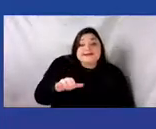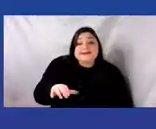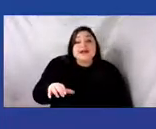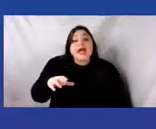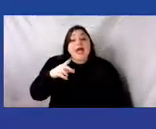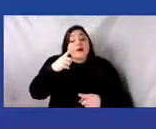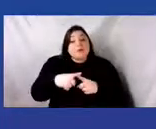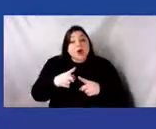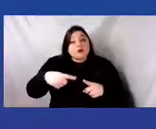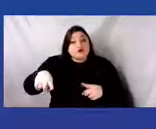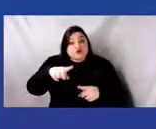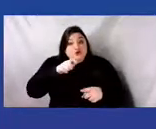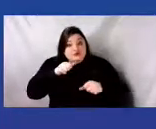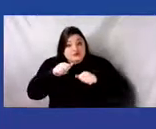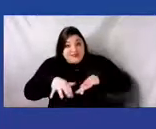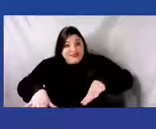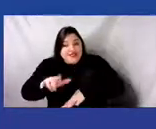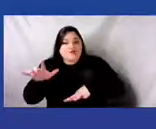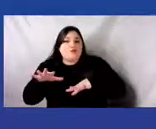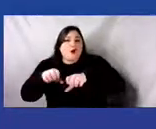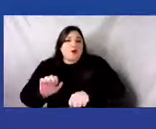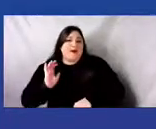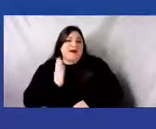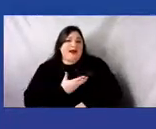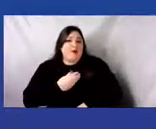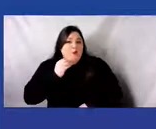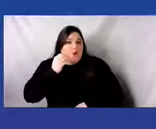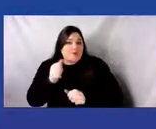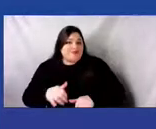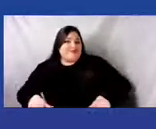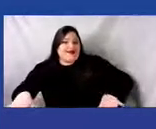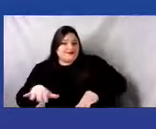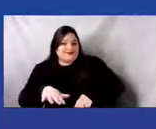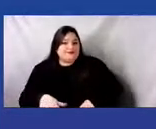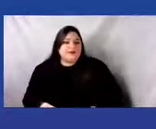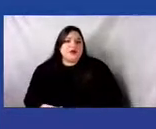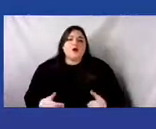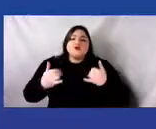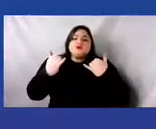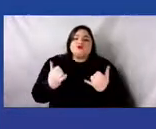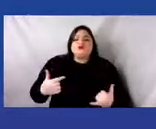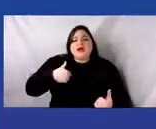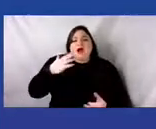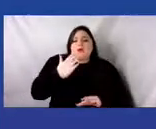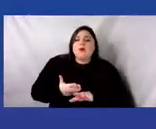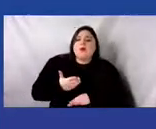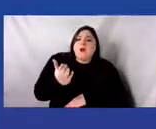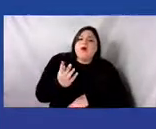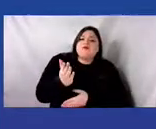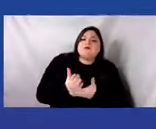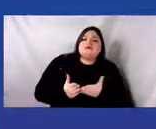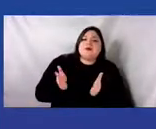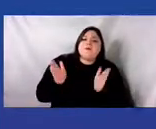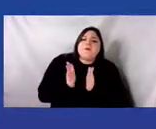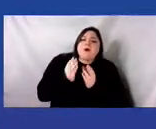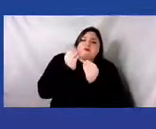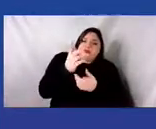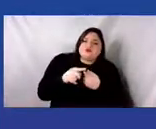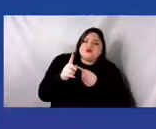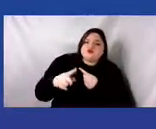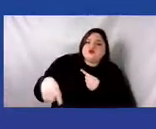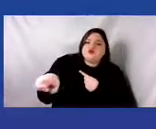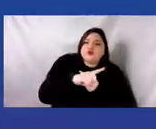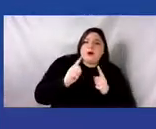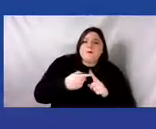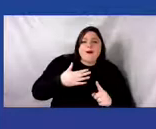you occupy our homelands. Today, am going to offer you a small amount of information about my people and